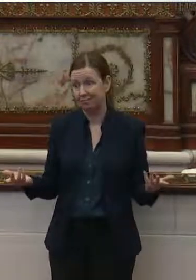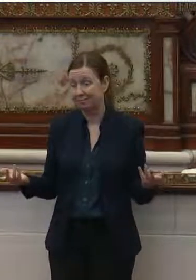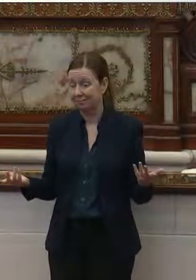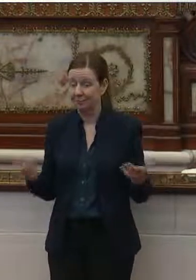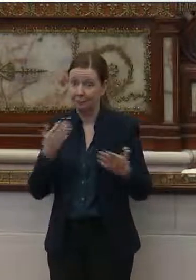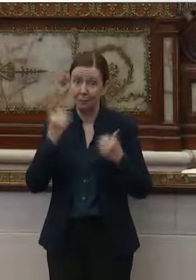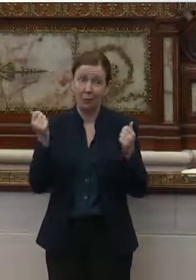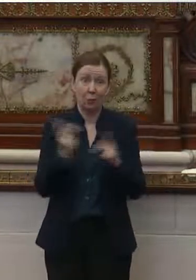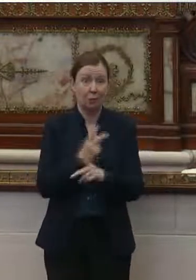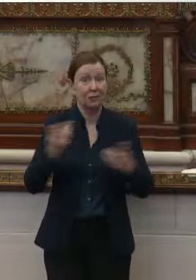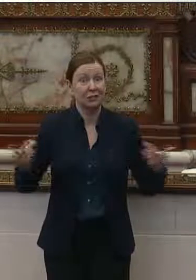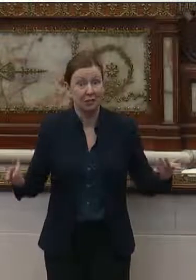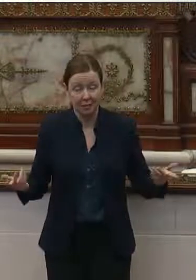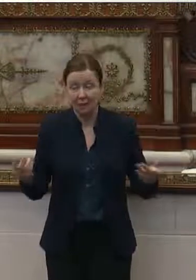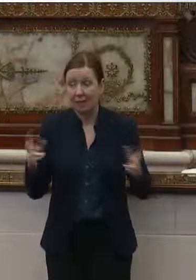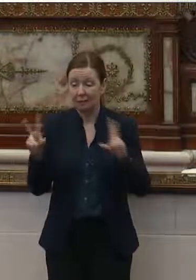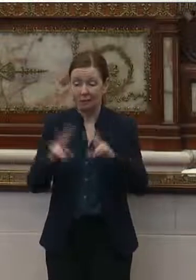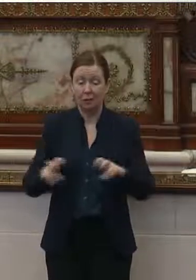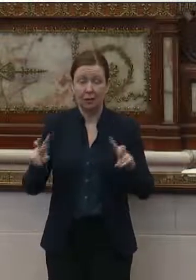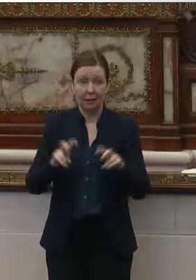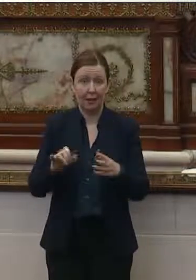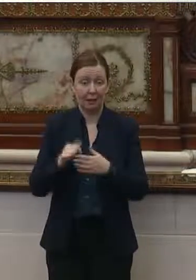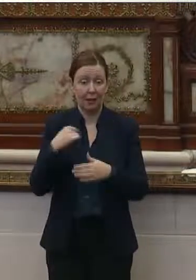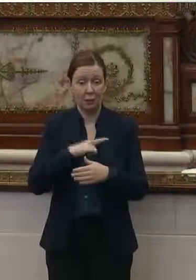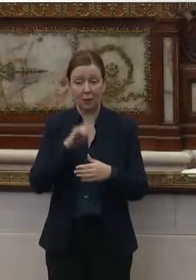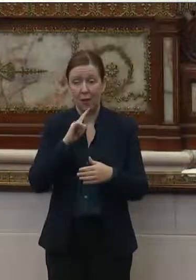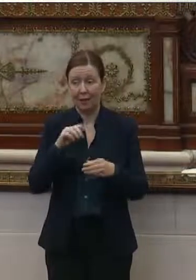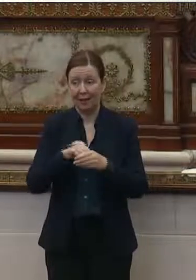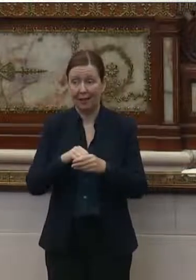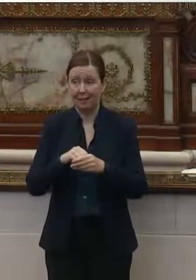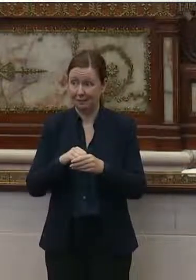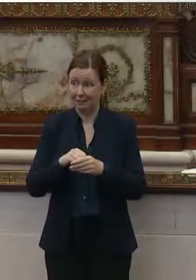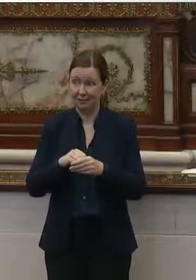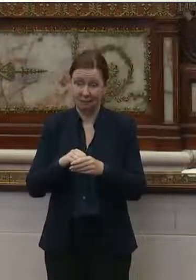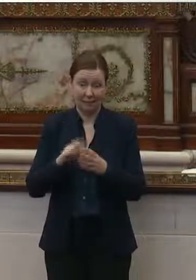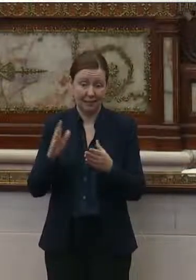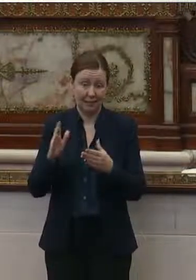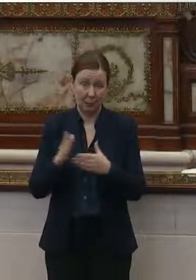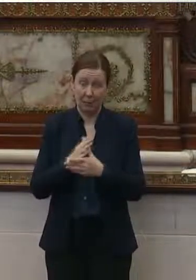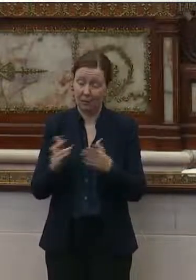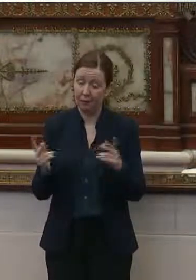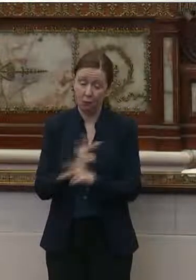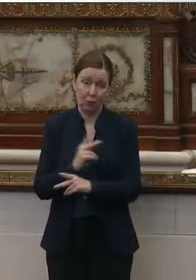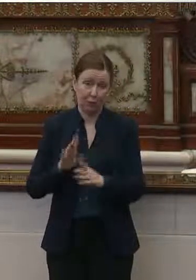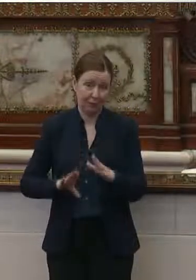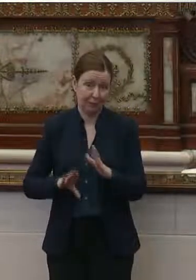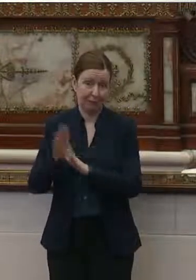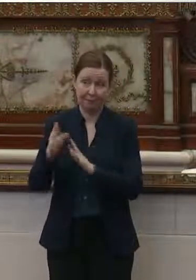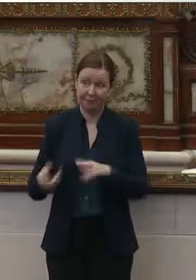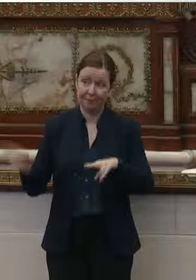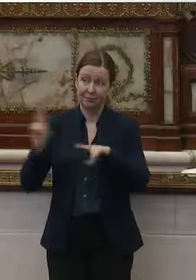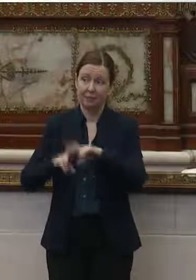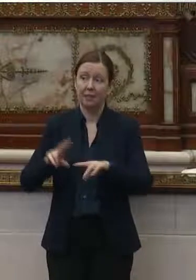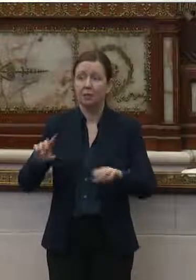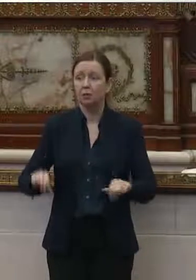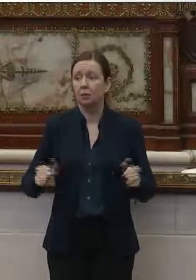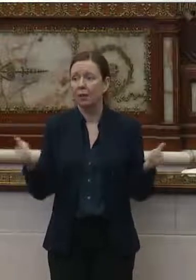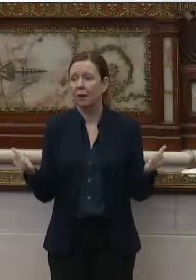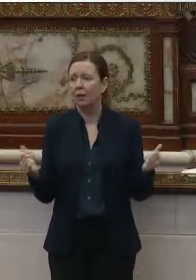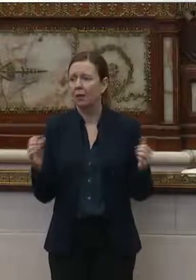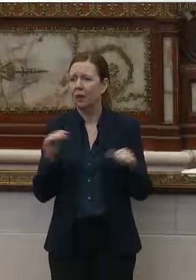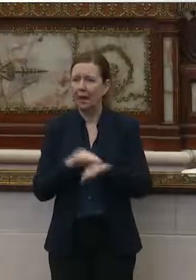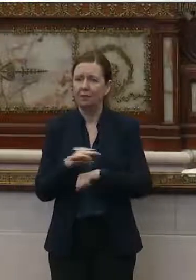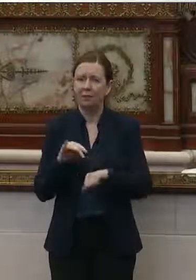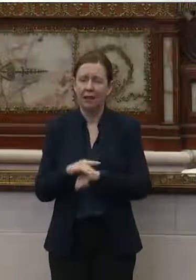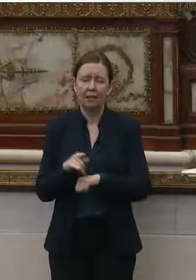any better or worse, looking at the fact that we are in the midst of our worst wave right now. So, what other advice do you feel like the citizens of